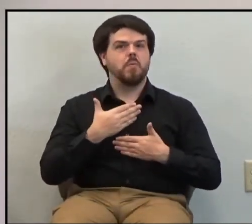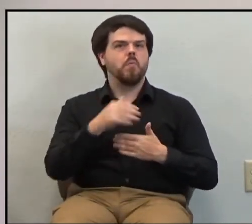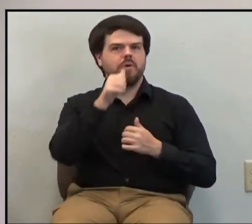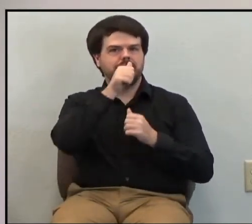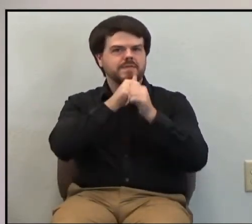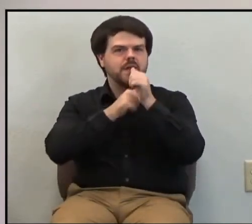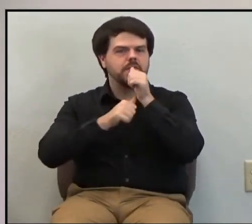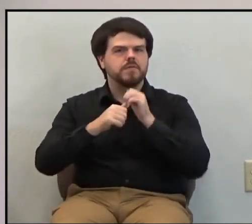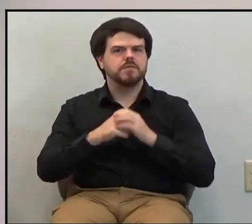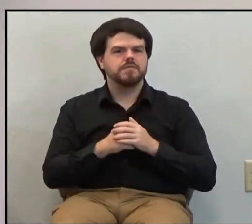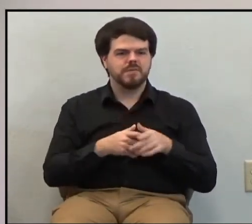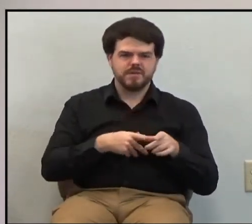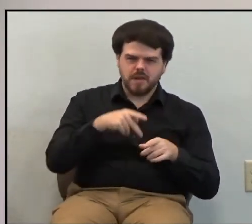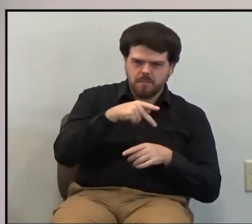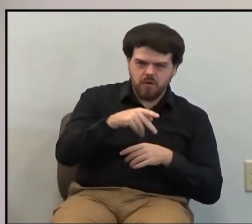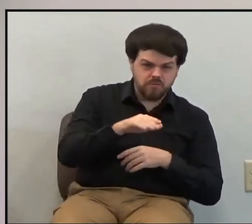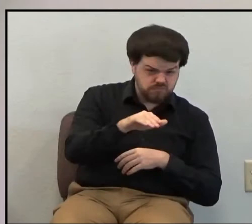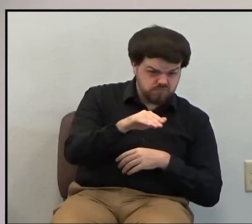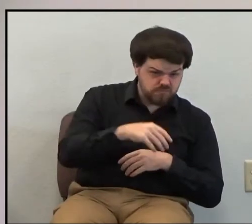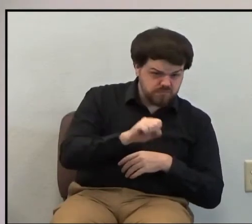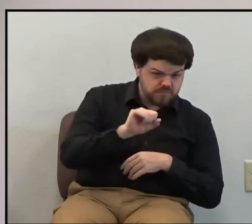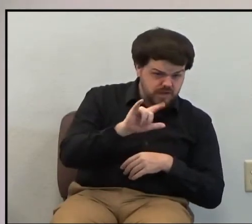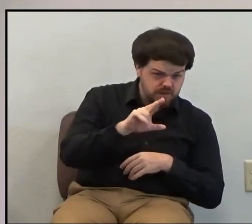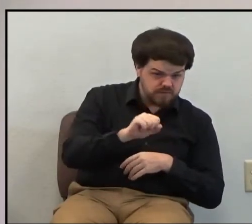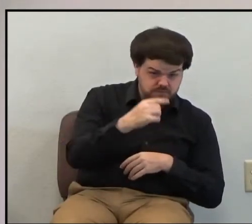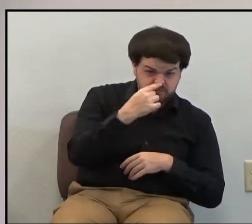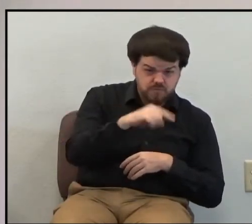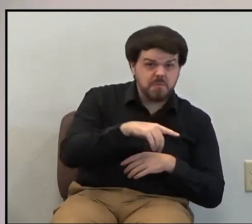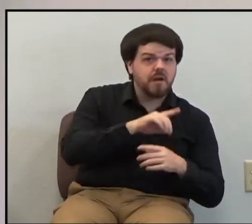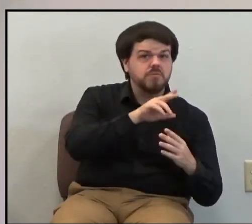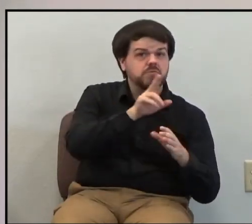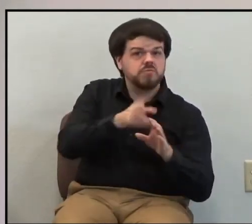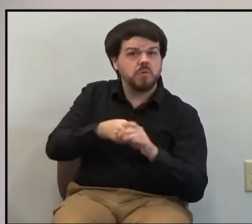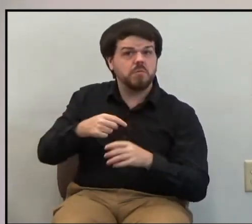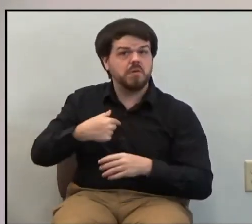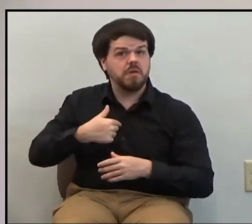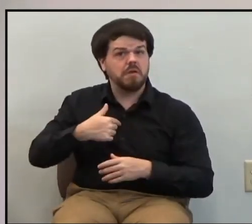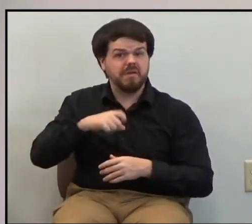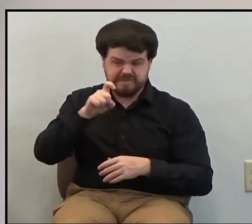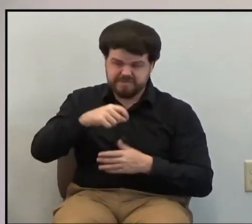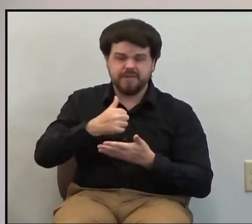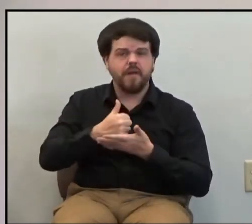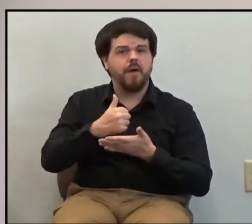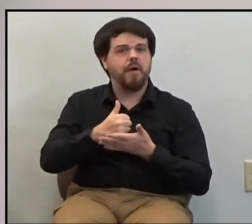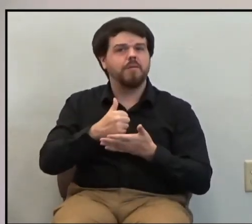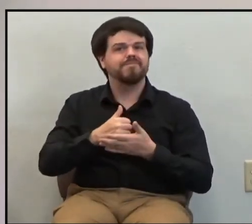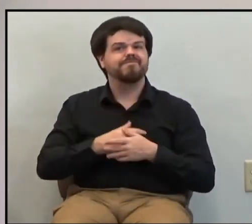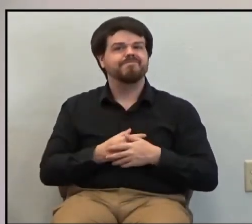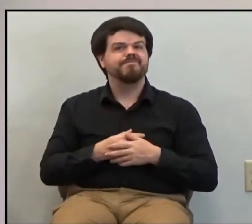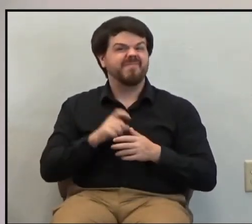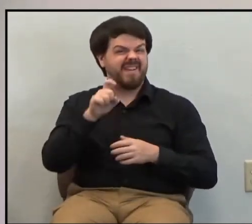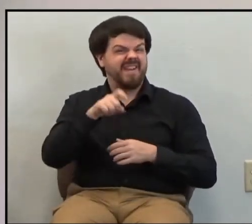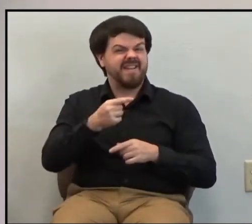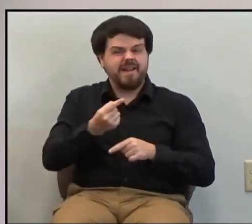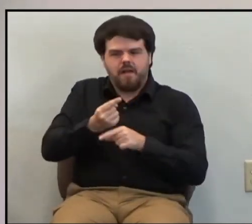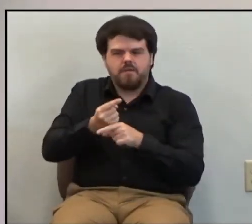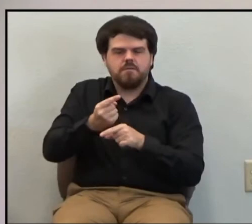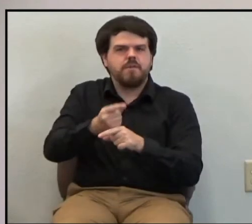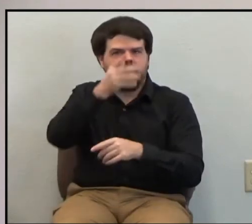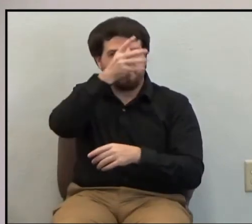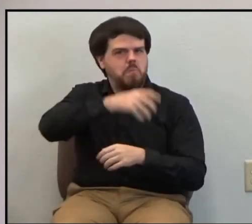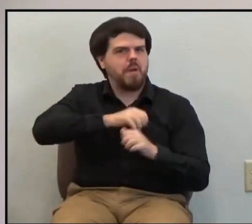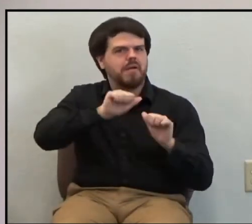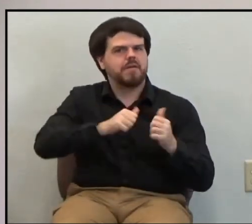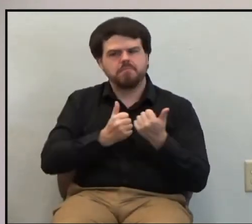point that Paul said, hey, would you come with me? I can use help. I can use a faithful man to work with